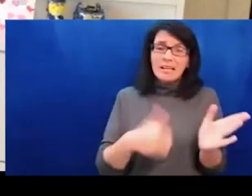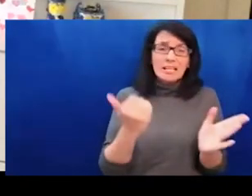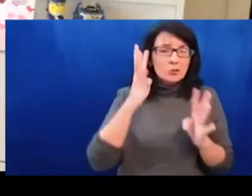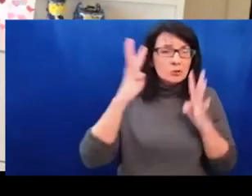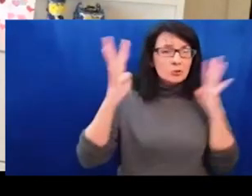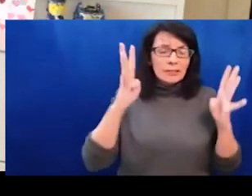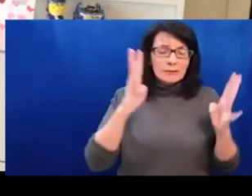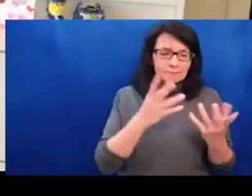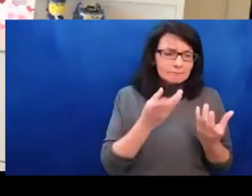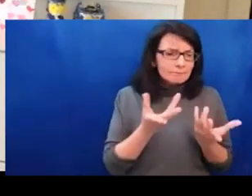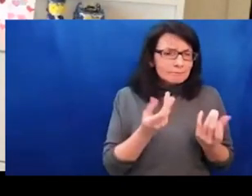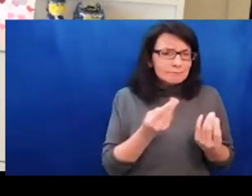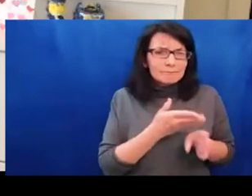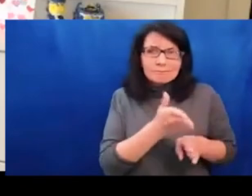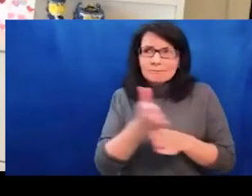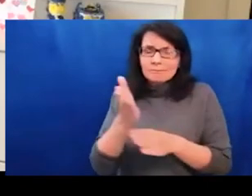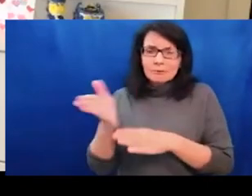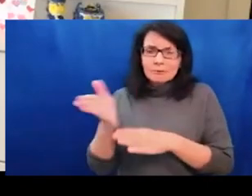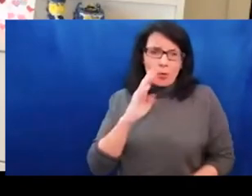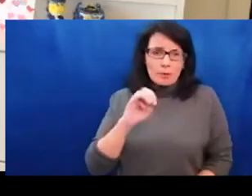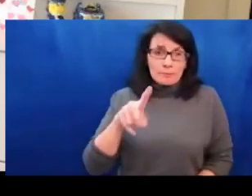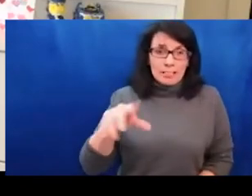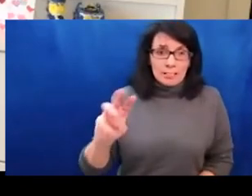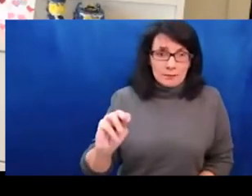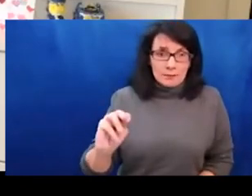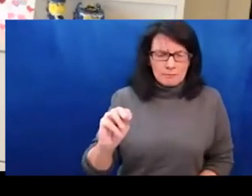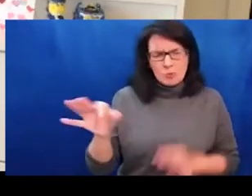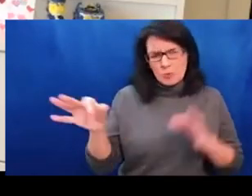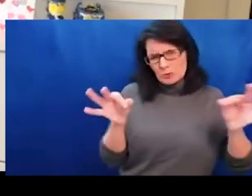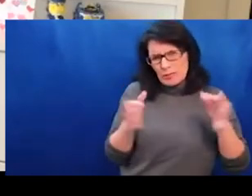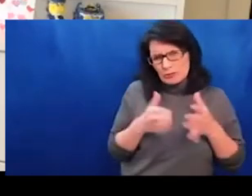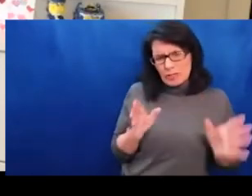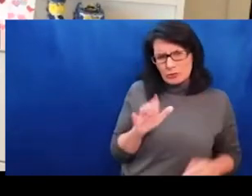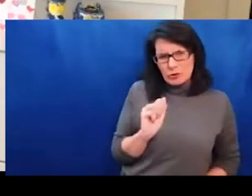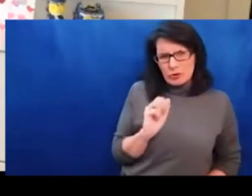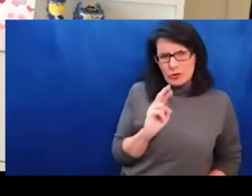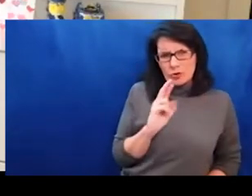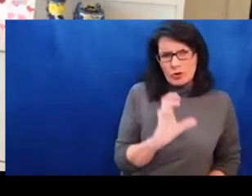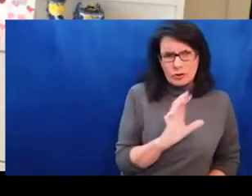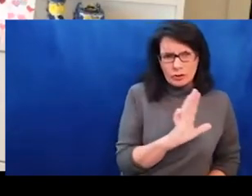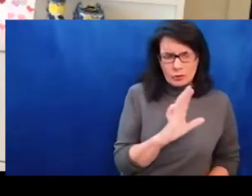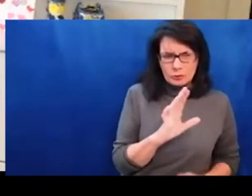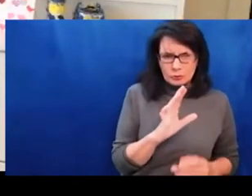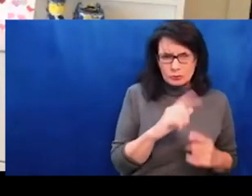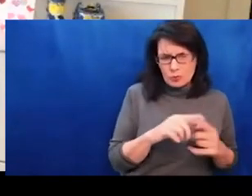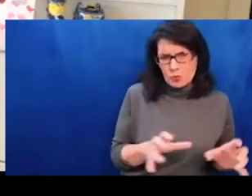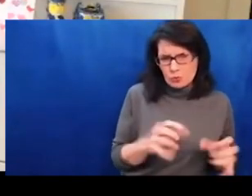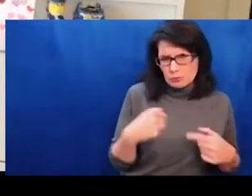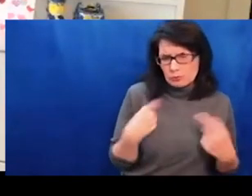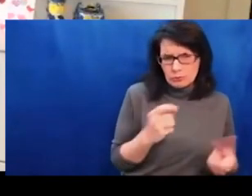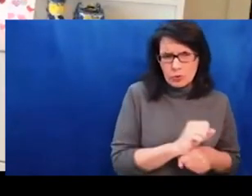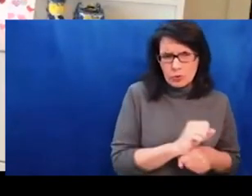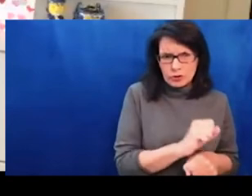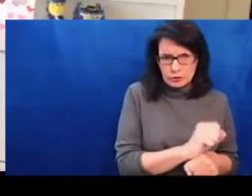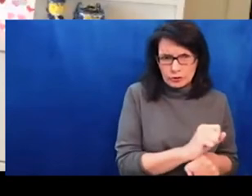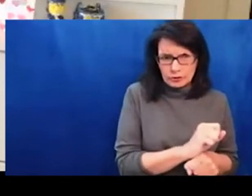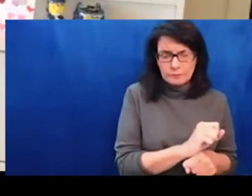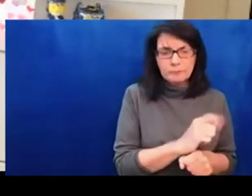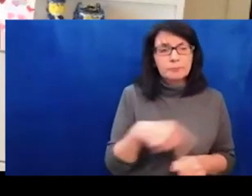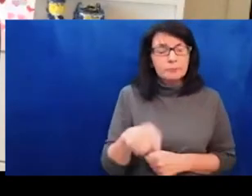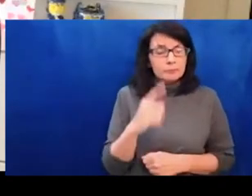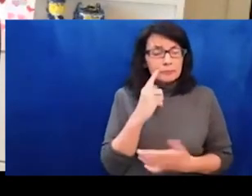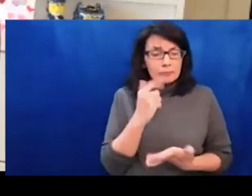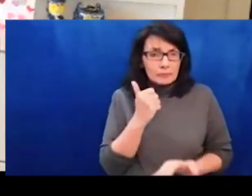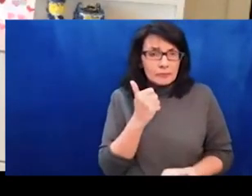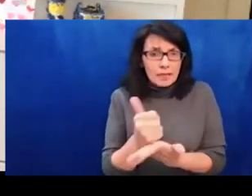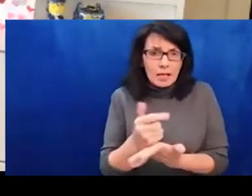PEN America. ARC safeguards the right to artistic freedom of expression and ensures that artists and cultural professionals